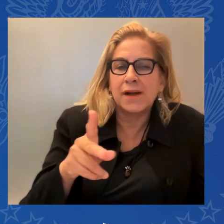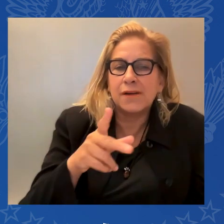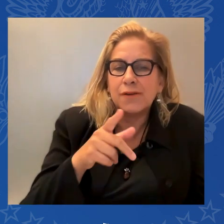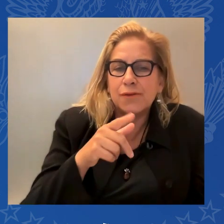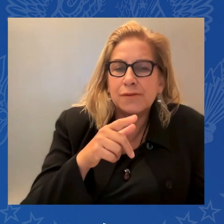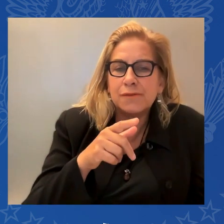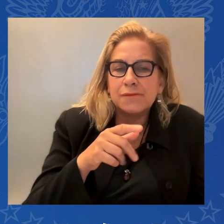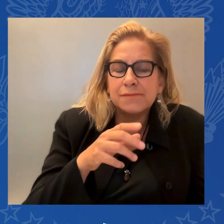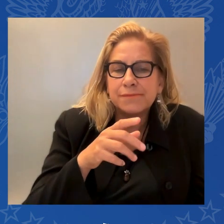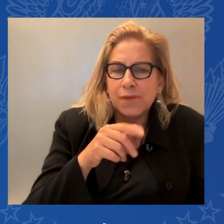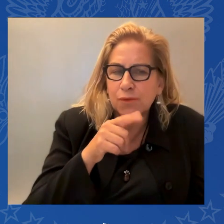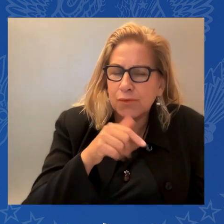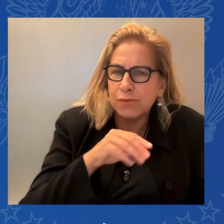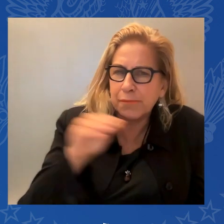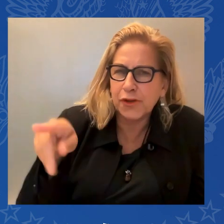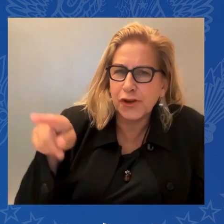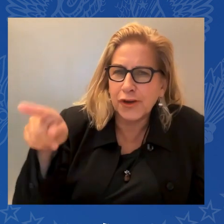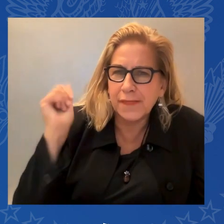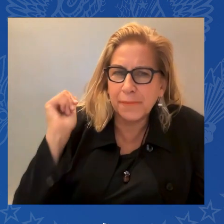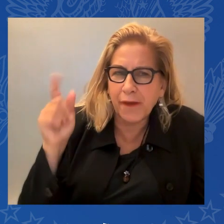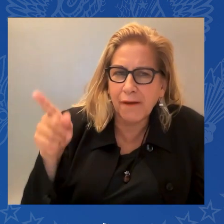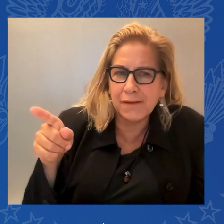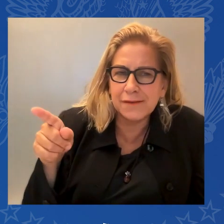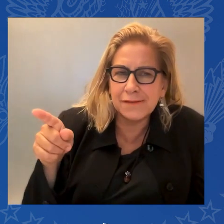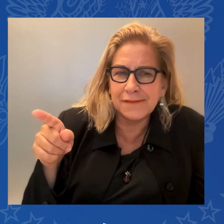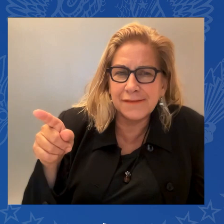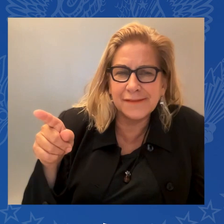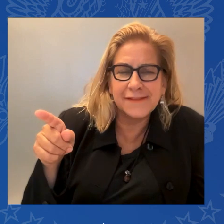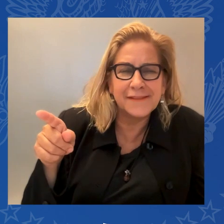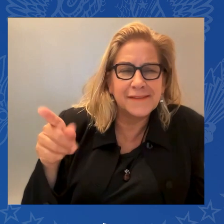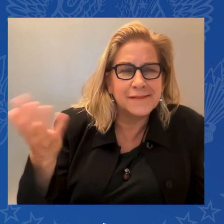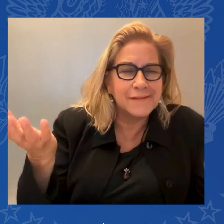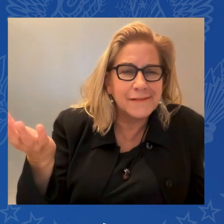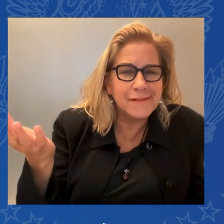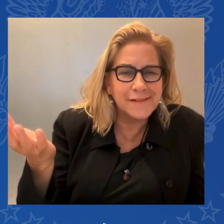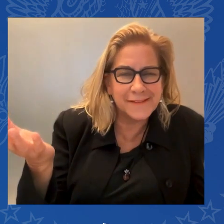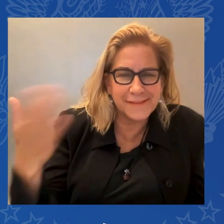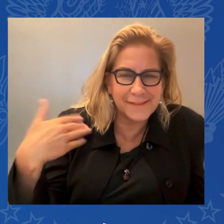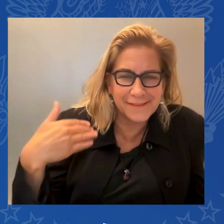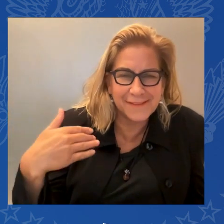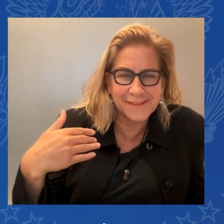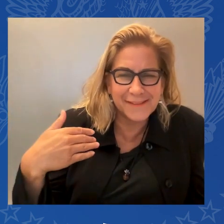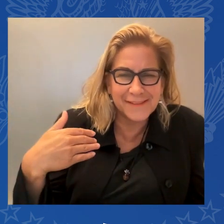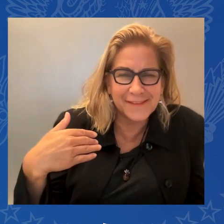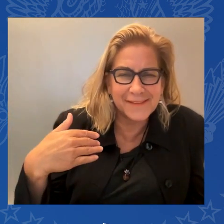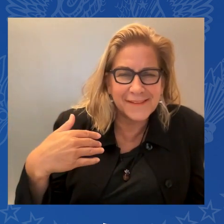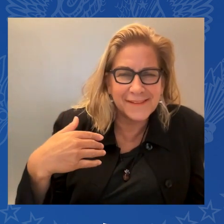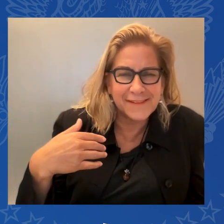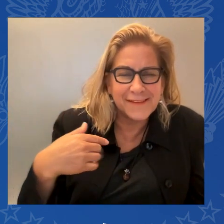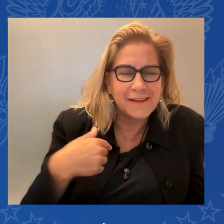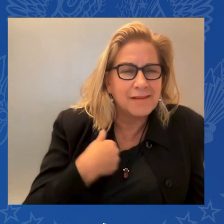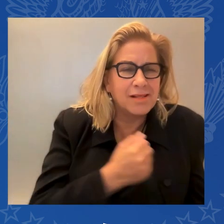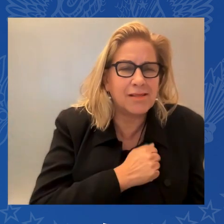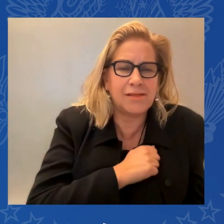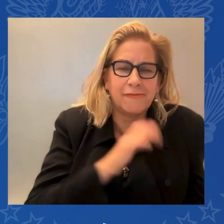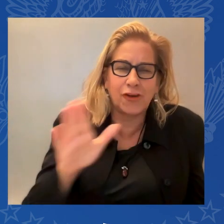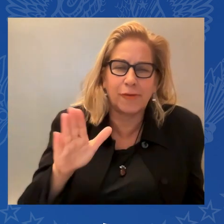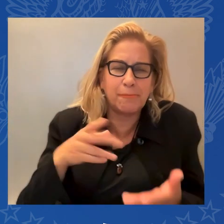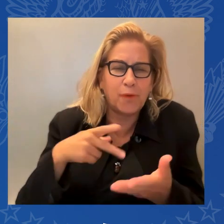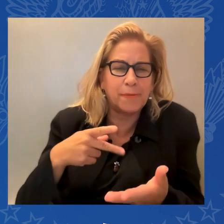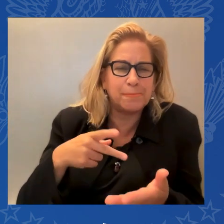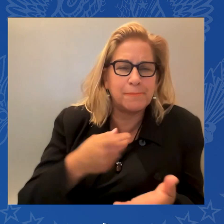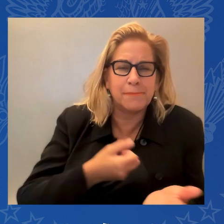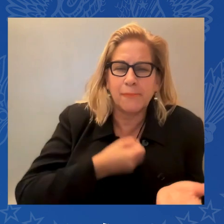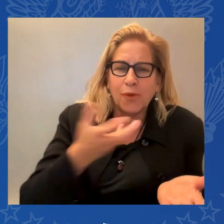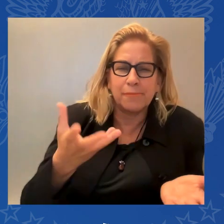And what I love about Ada's poetry is how she sees the sacred in the mundane moments of our lives.